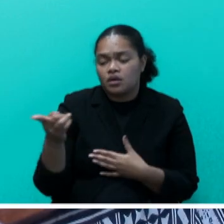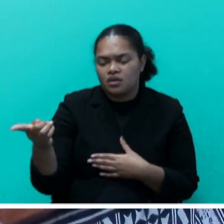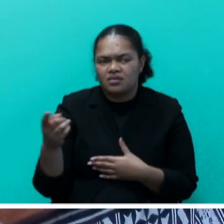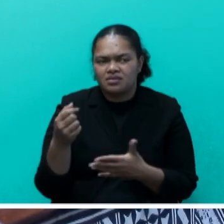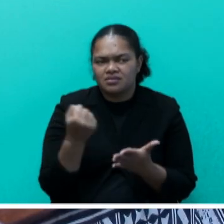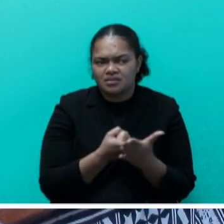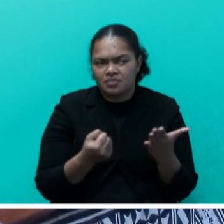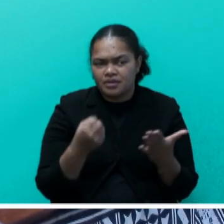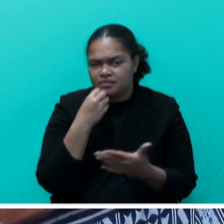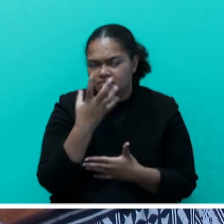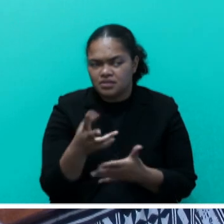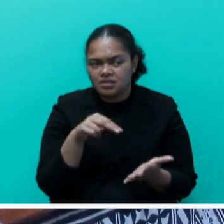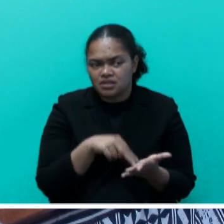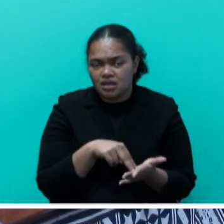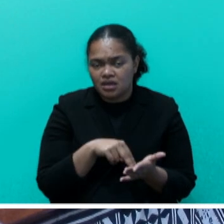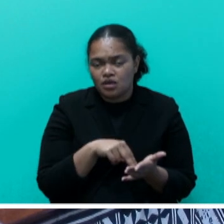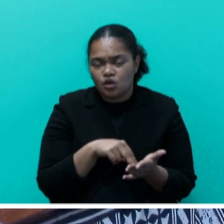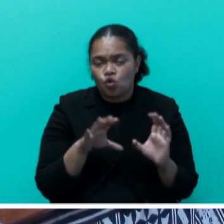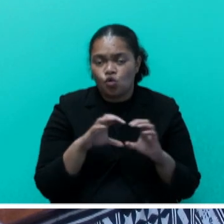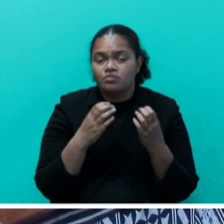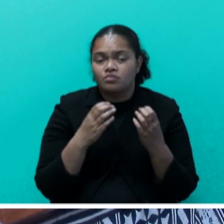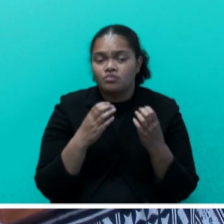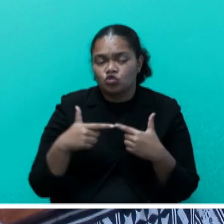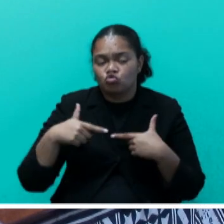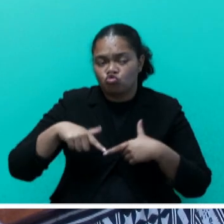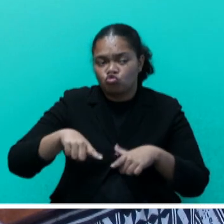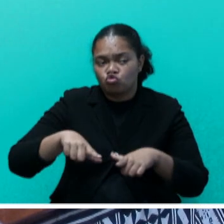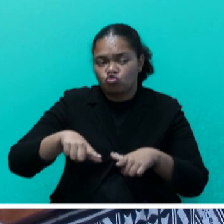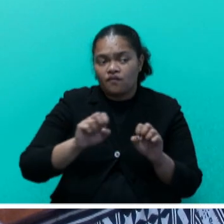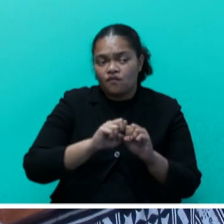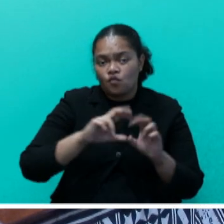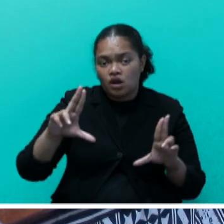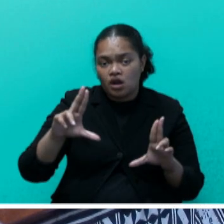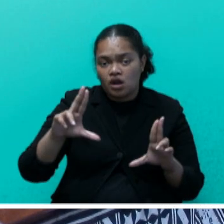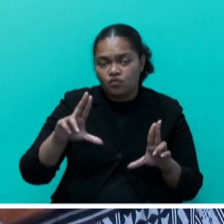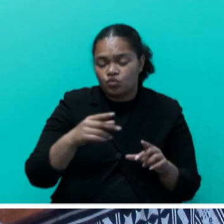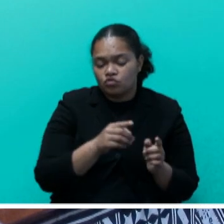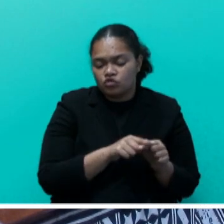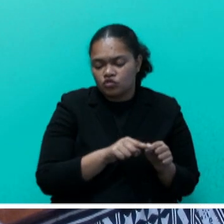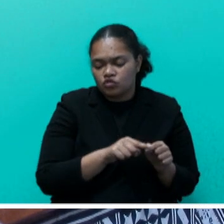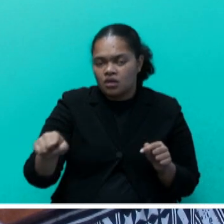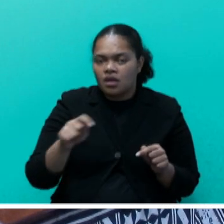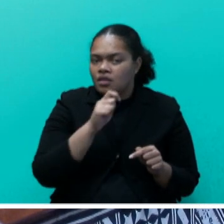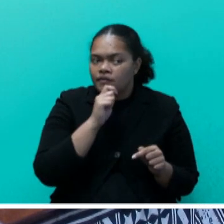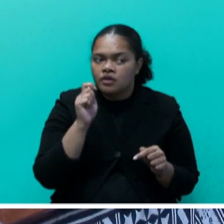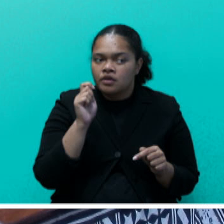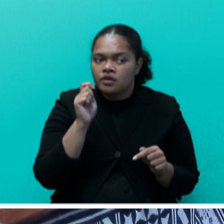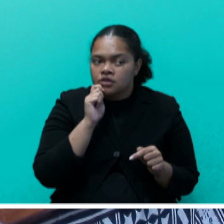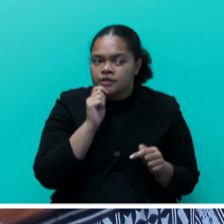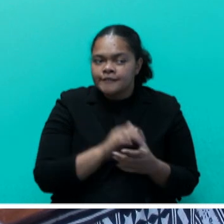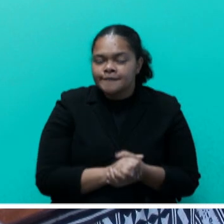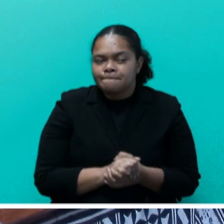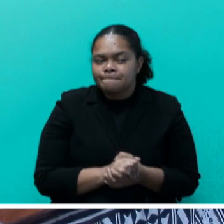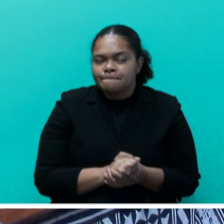The Standing Committee travel from Funolewu to Tabuni on two open puns.